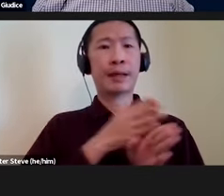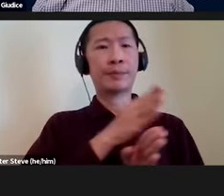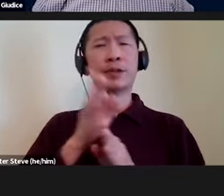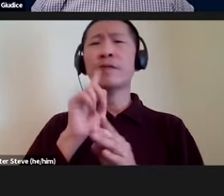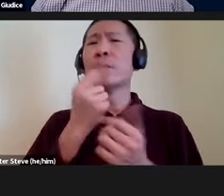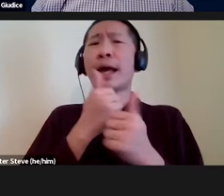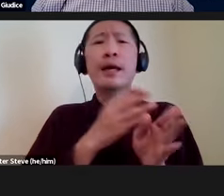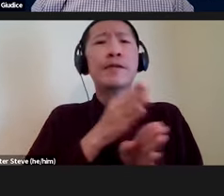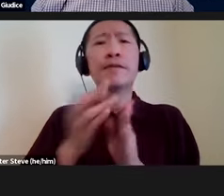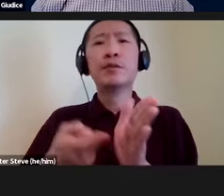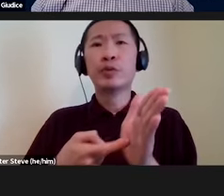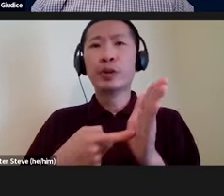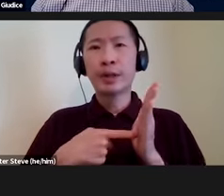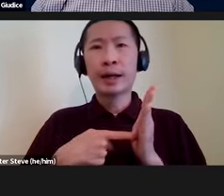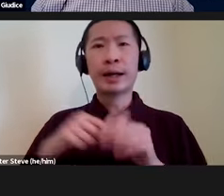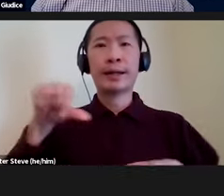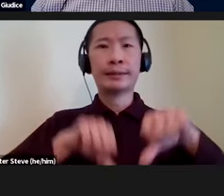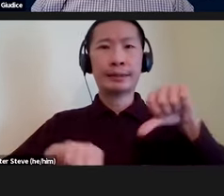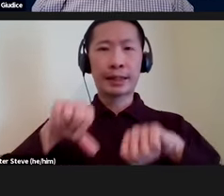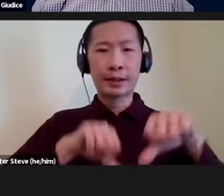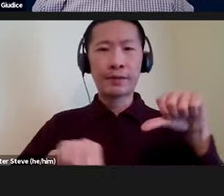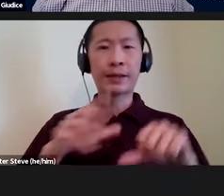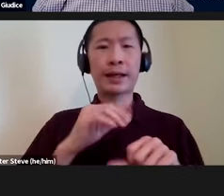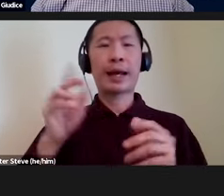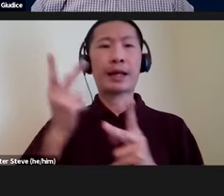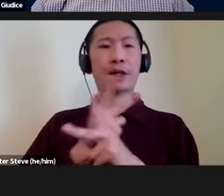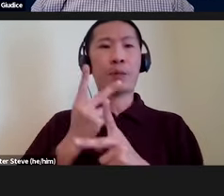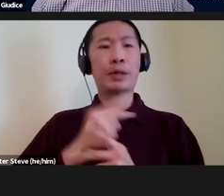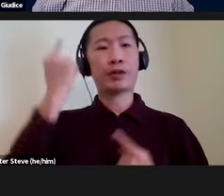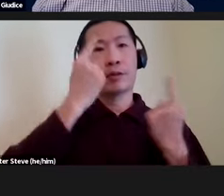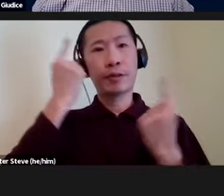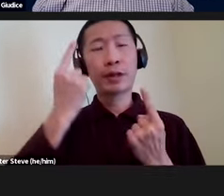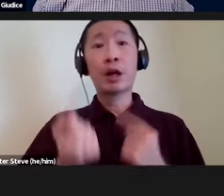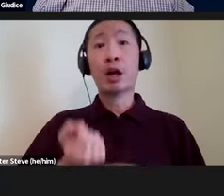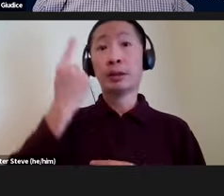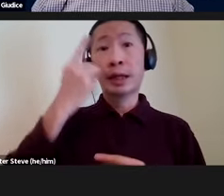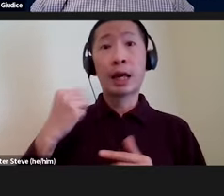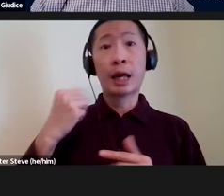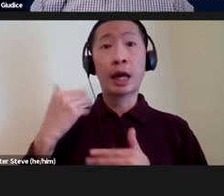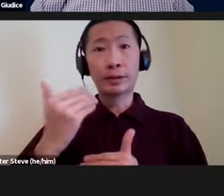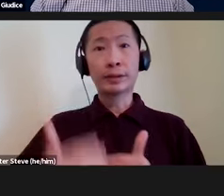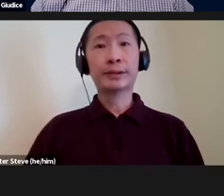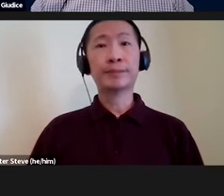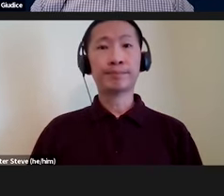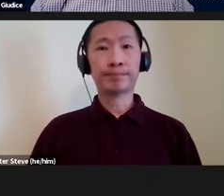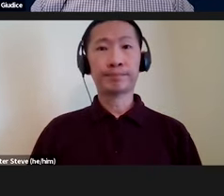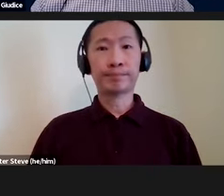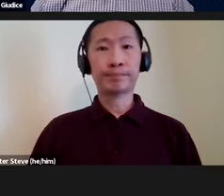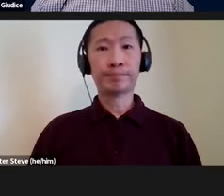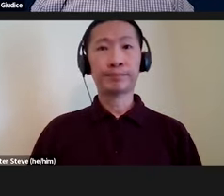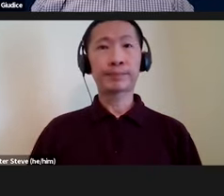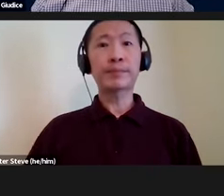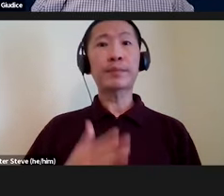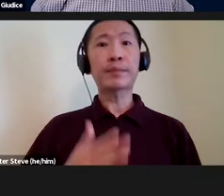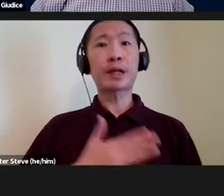for any fields requiring scientific and computational thinking, understanding, and processing. And